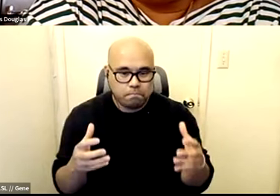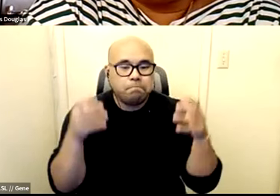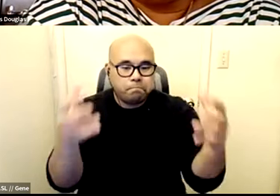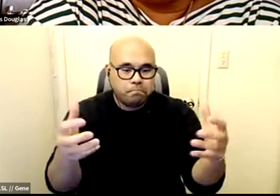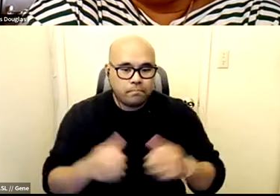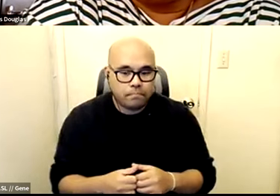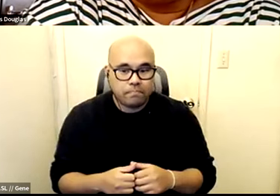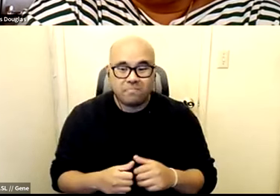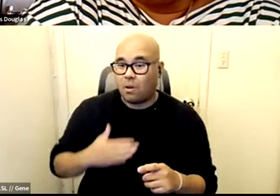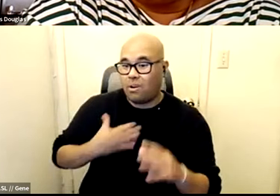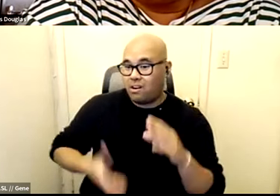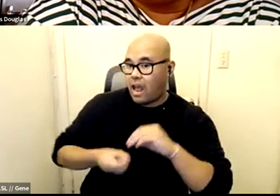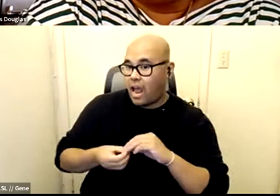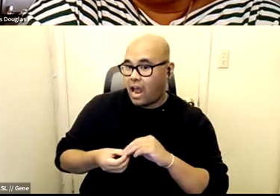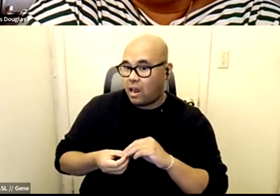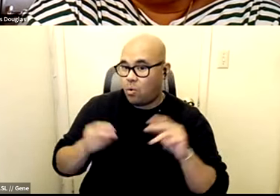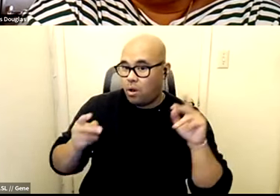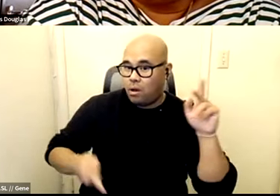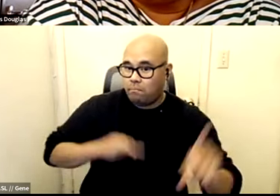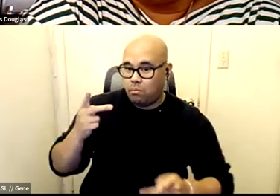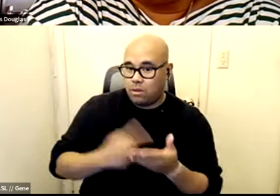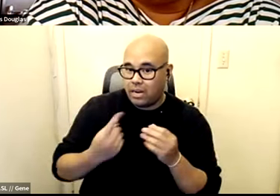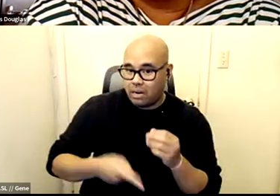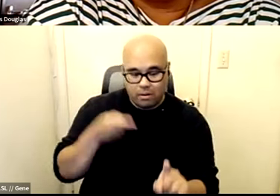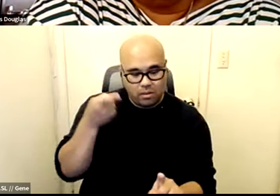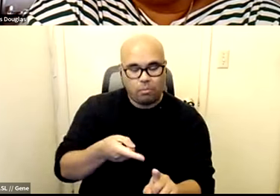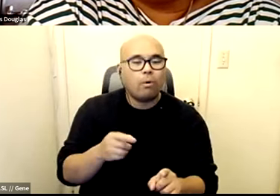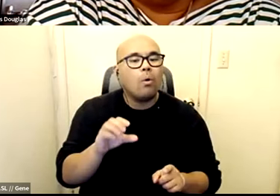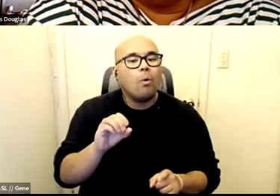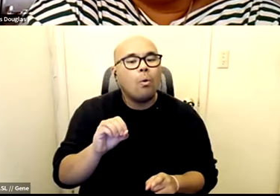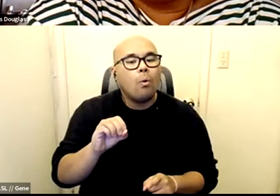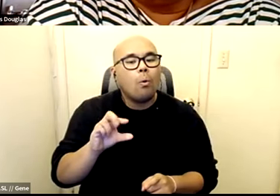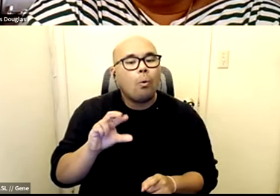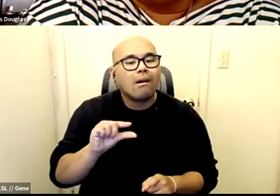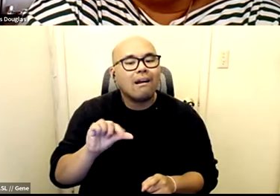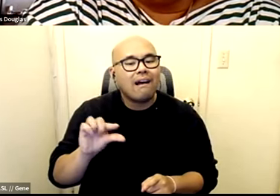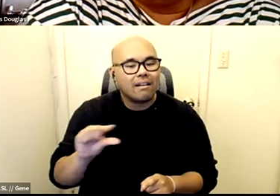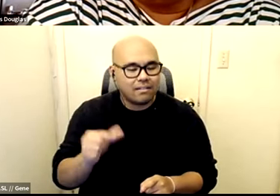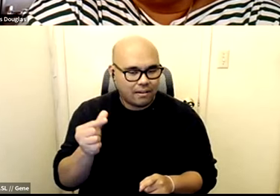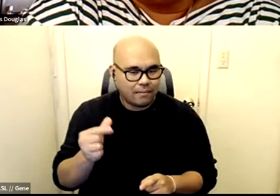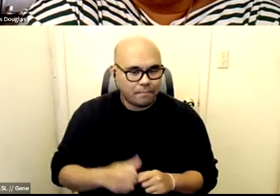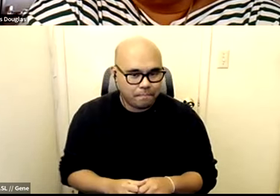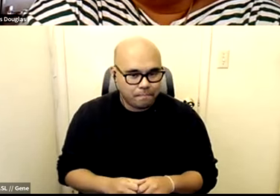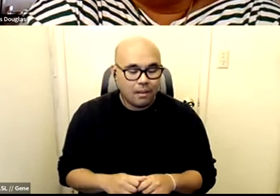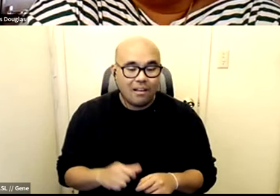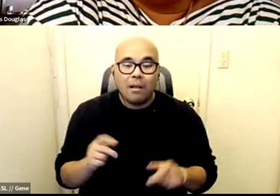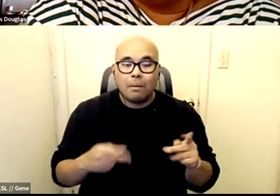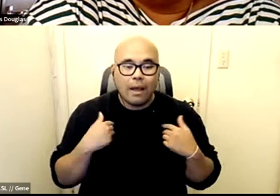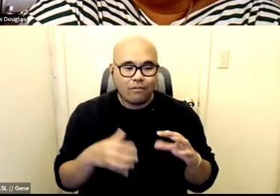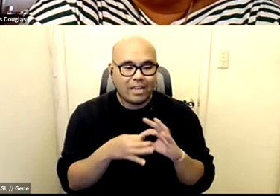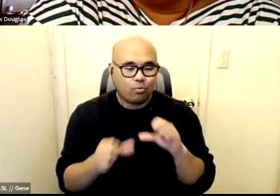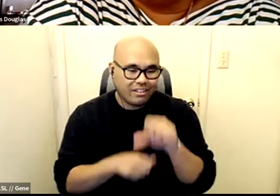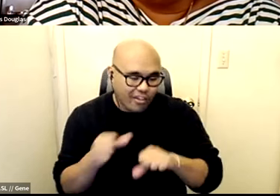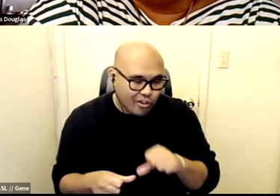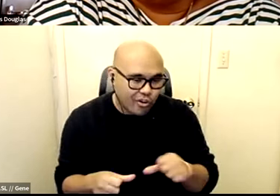add is just i mean what folks are talking about is organizing right what folks are talking about is having relationships with one another you know so many times